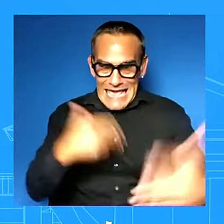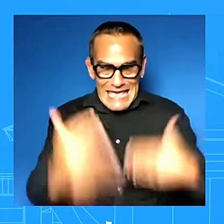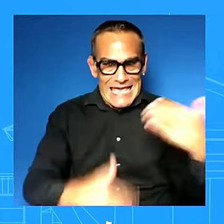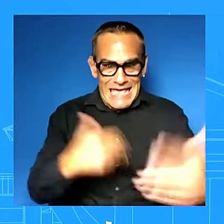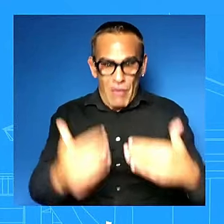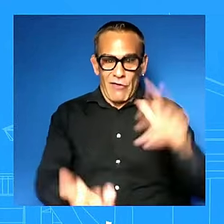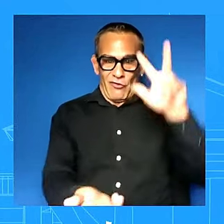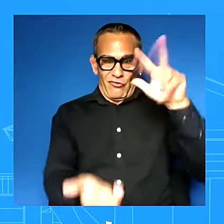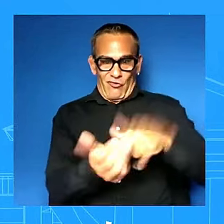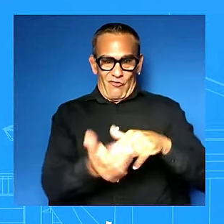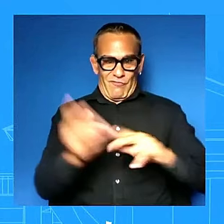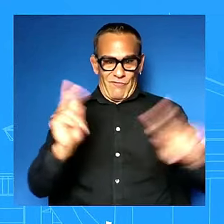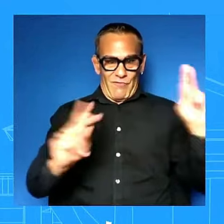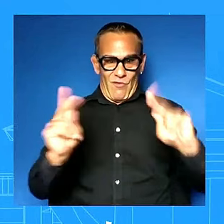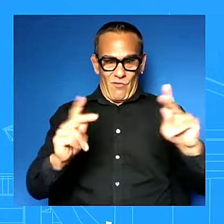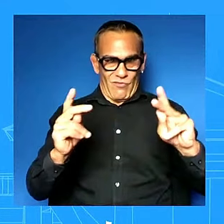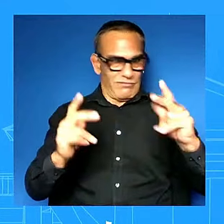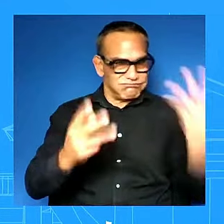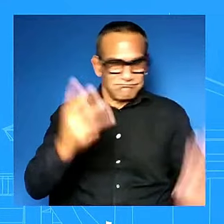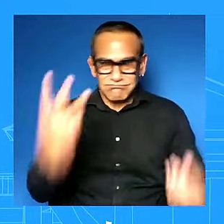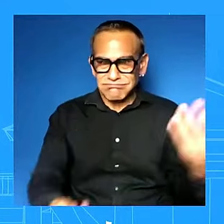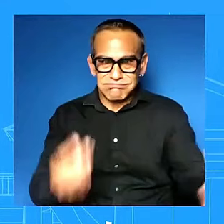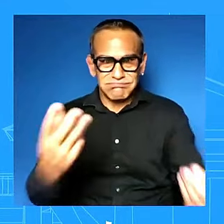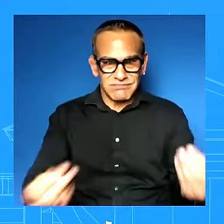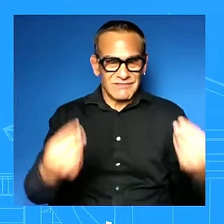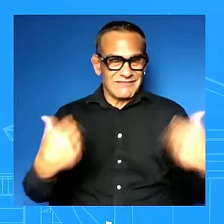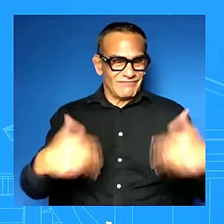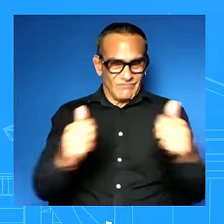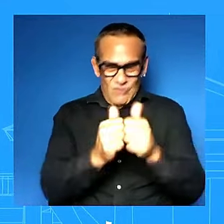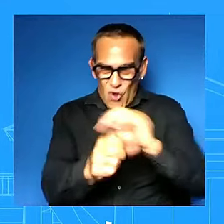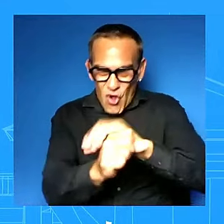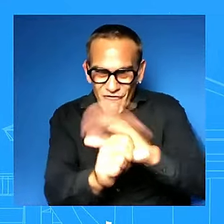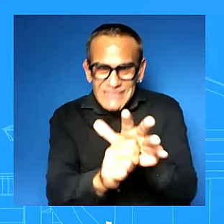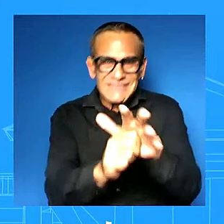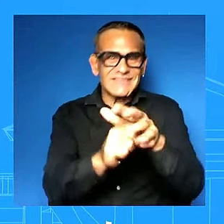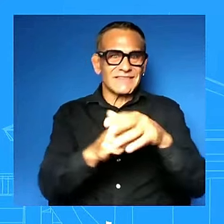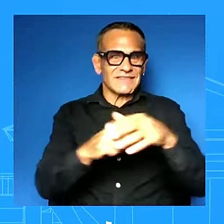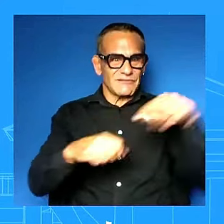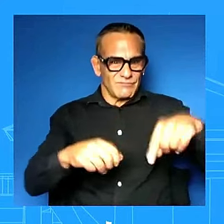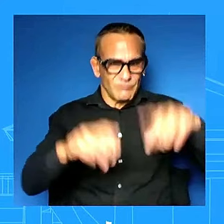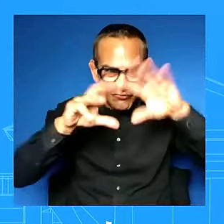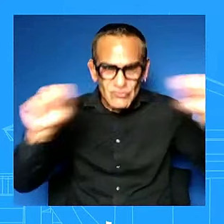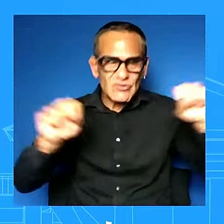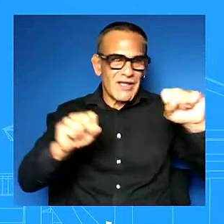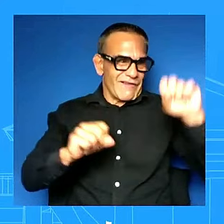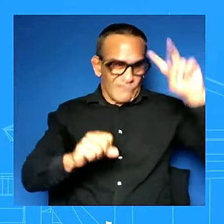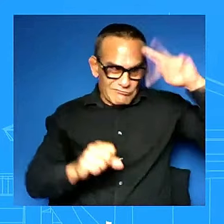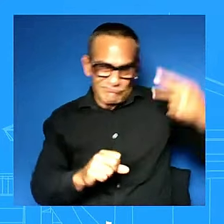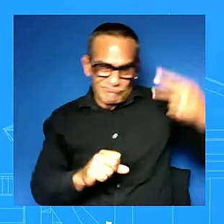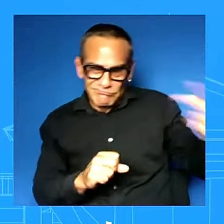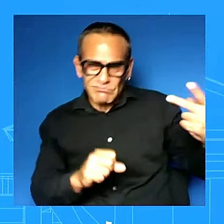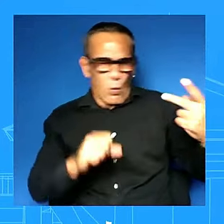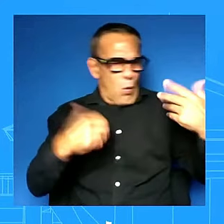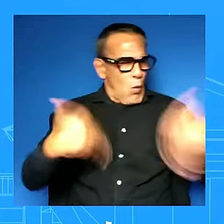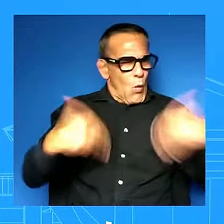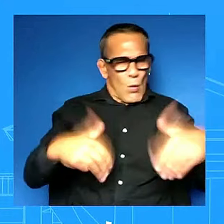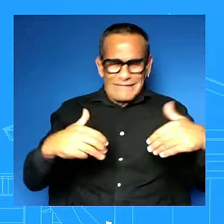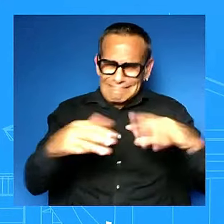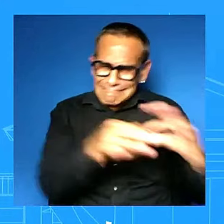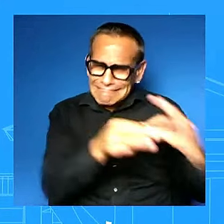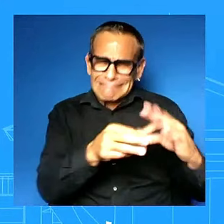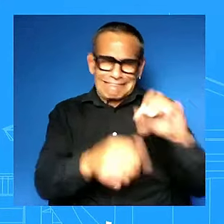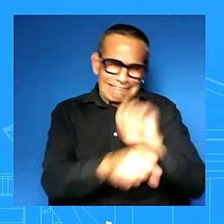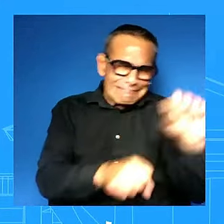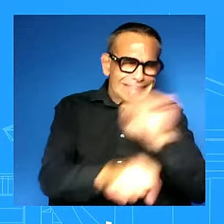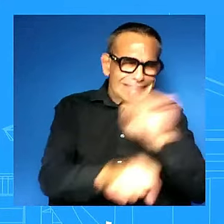plan on how to deal with covet this president and this vice president got to work and put shots in arms and checks in pockets that matters